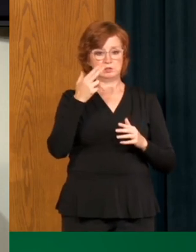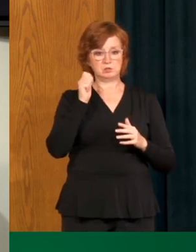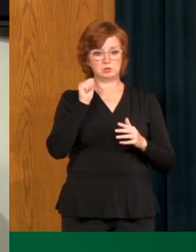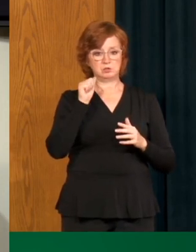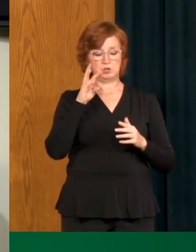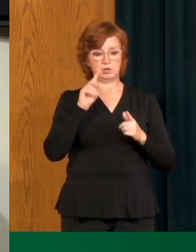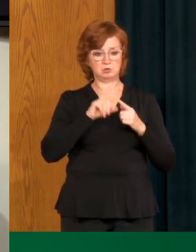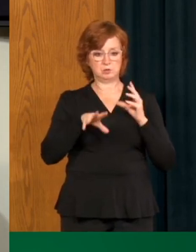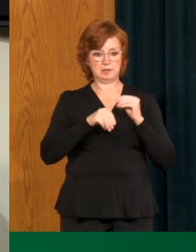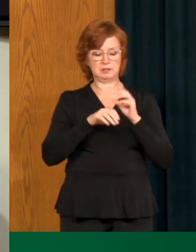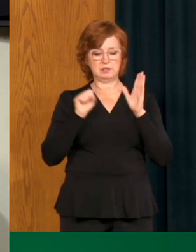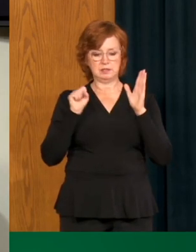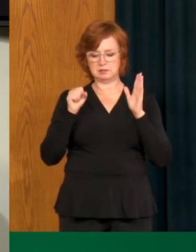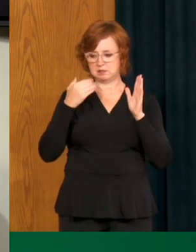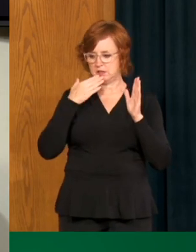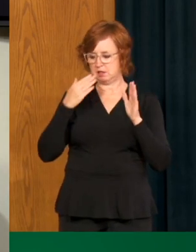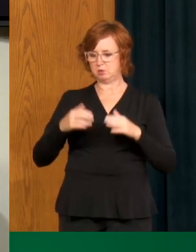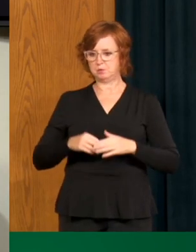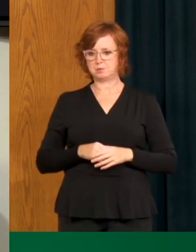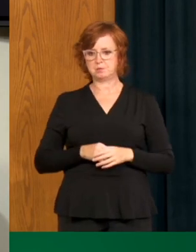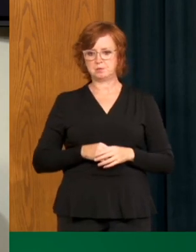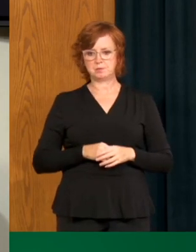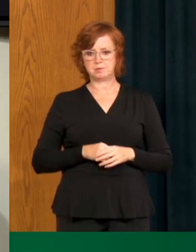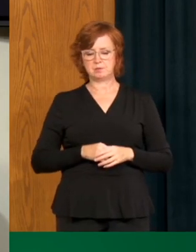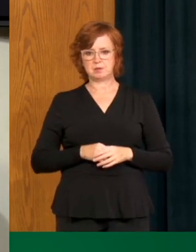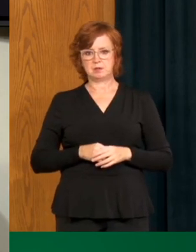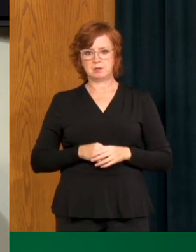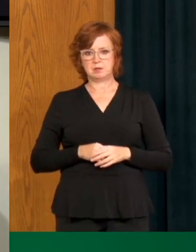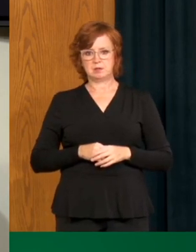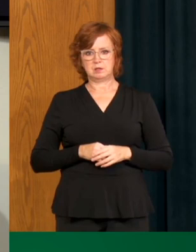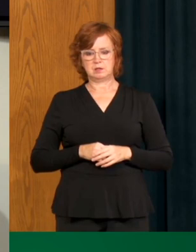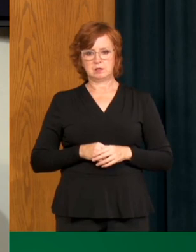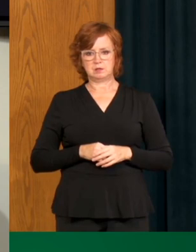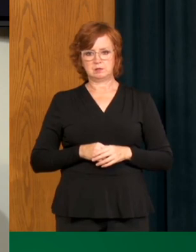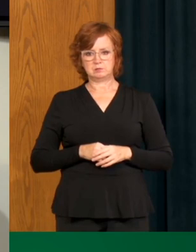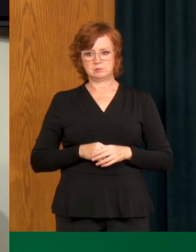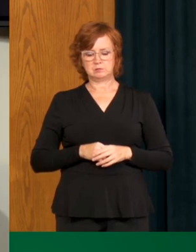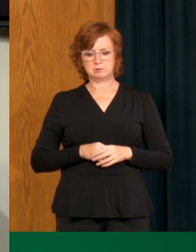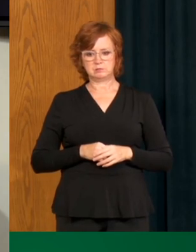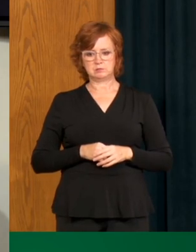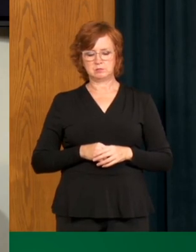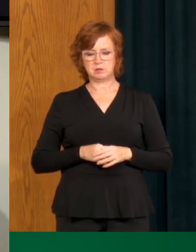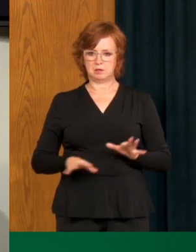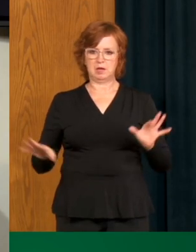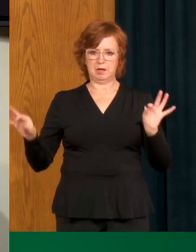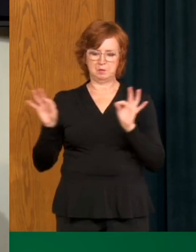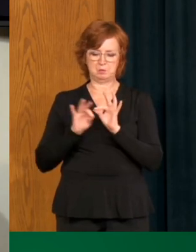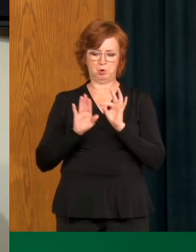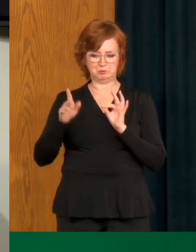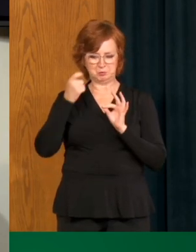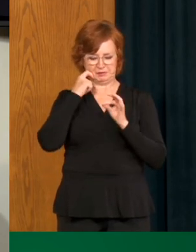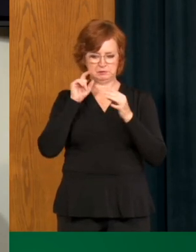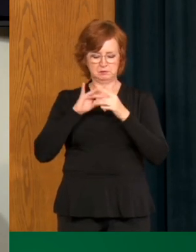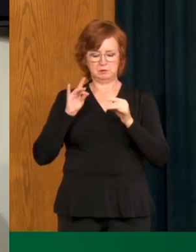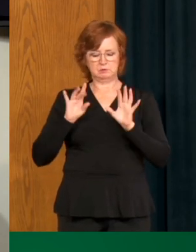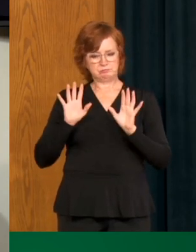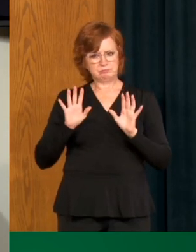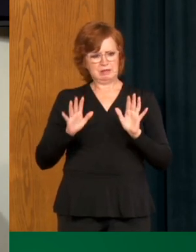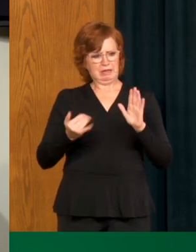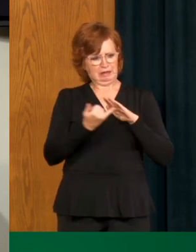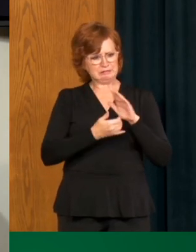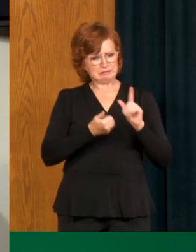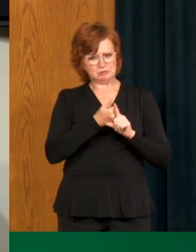Thank you for that, Dr. Shahab. I think that's important. That's one of the most important messages is that the self